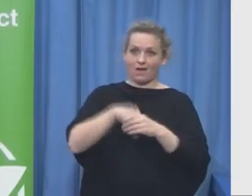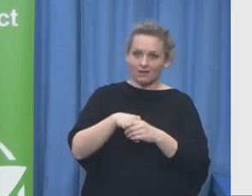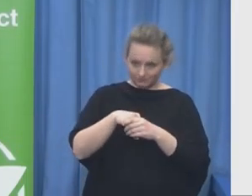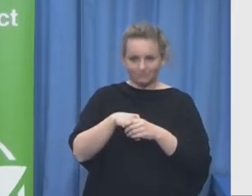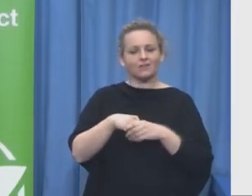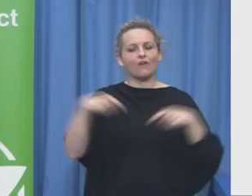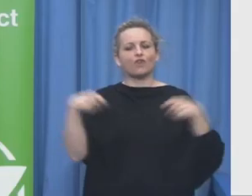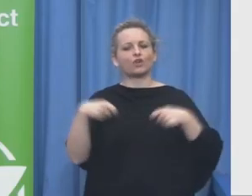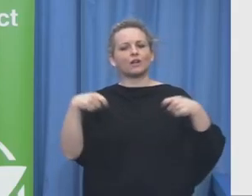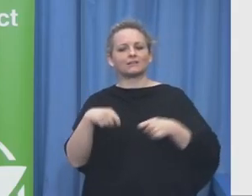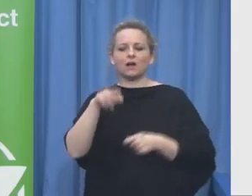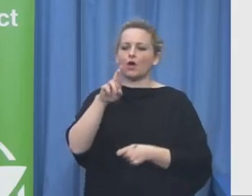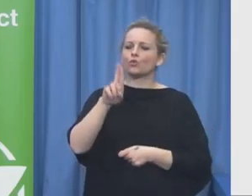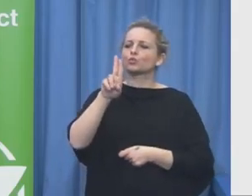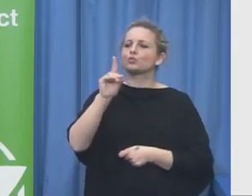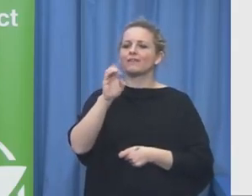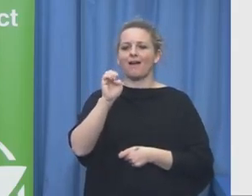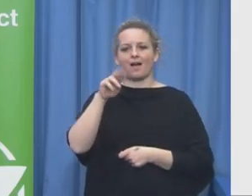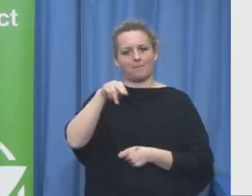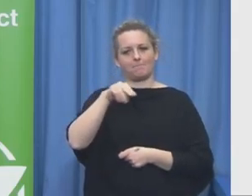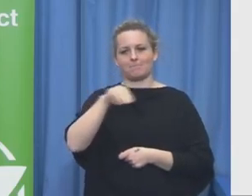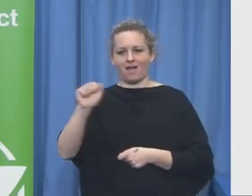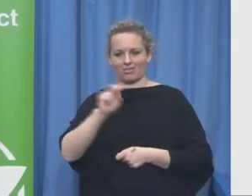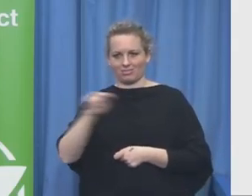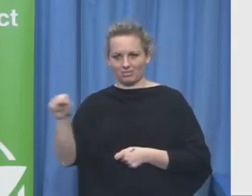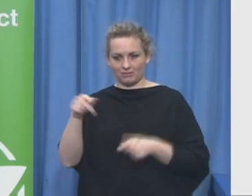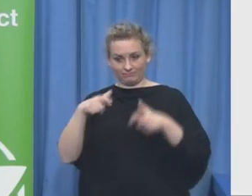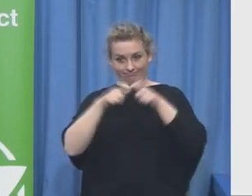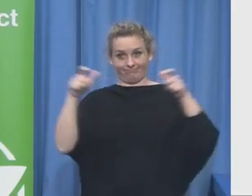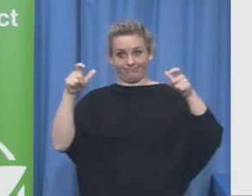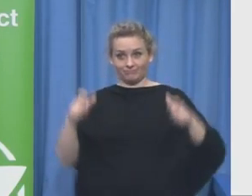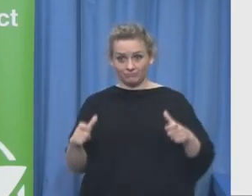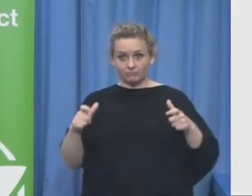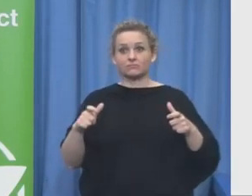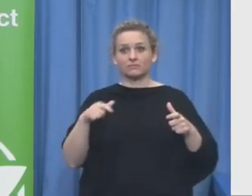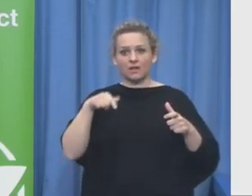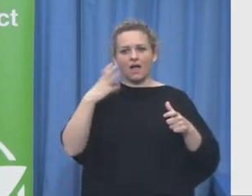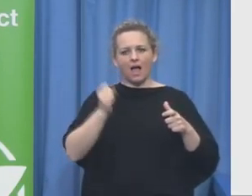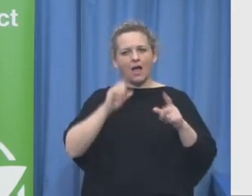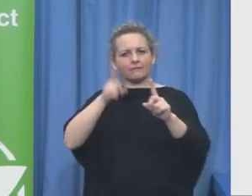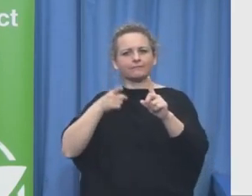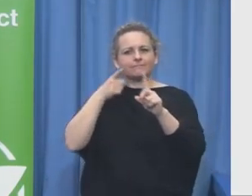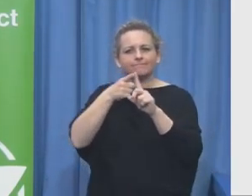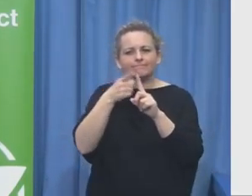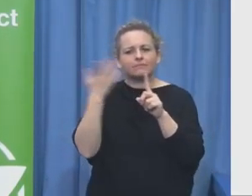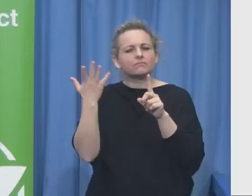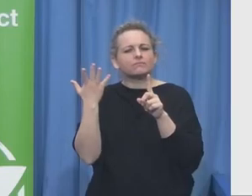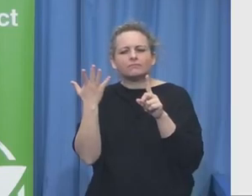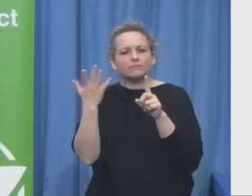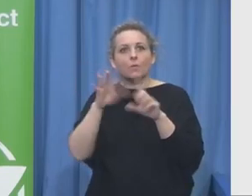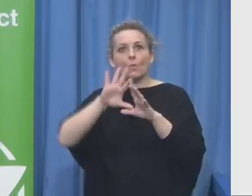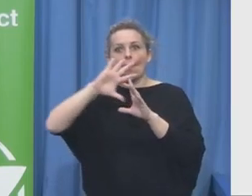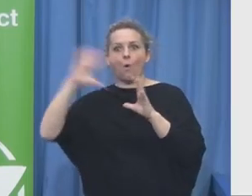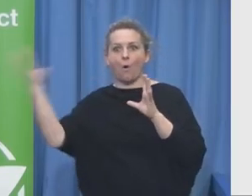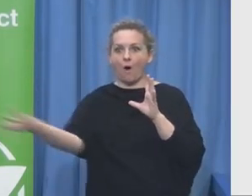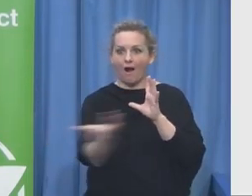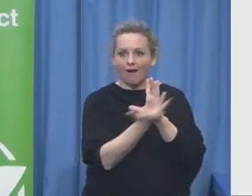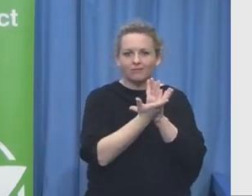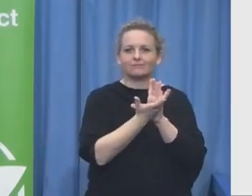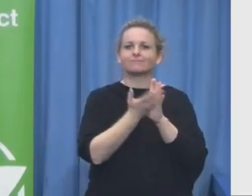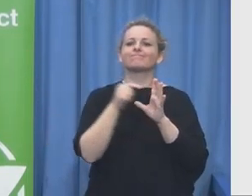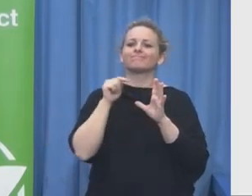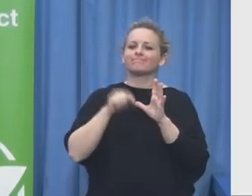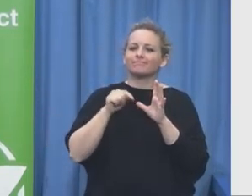inclusion. We believe in a social impact. We truly believe in leading by example we believe that